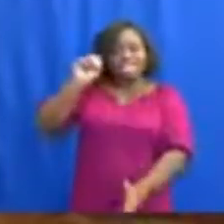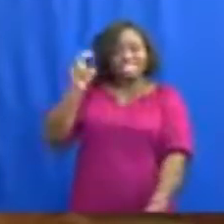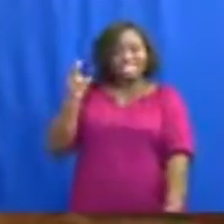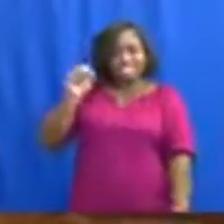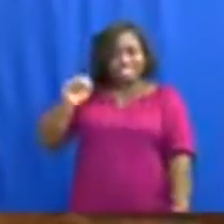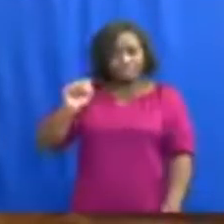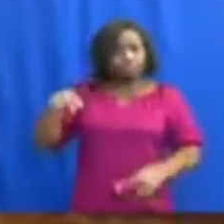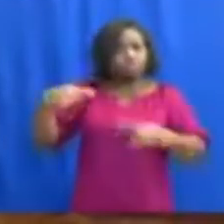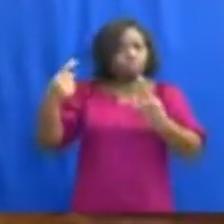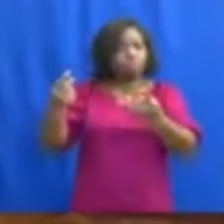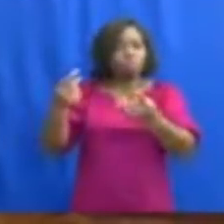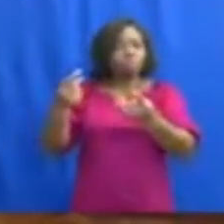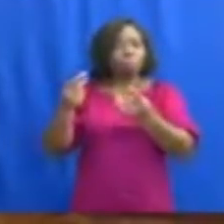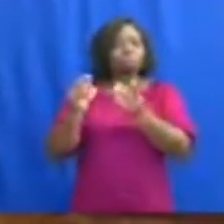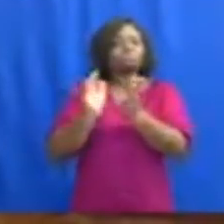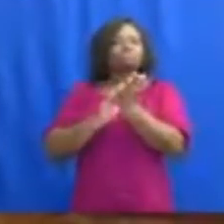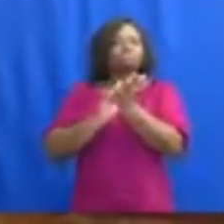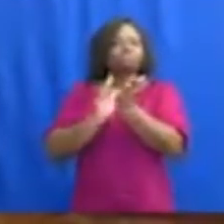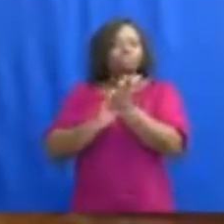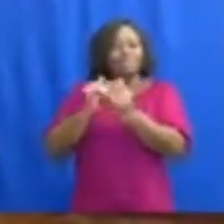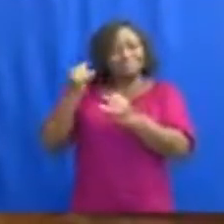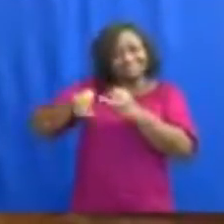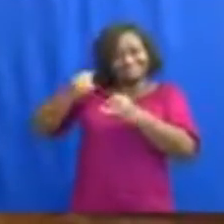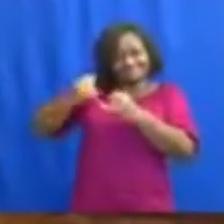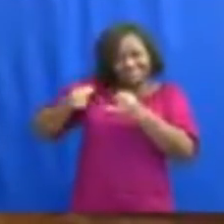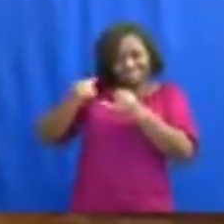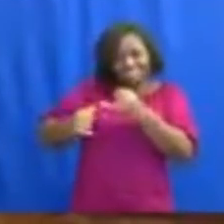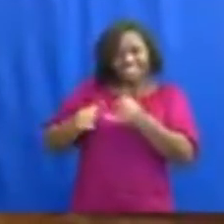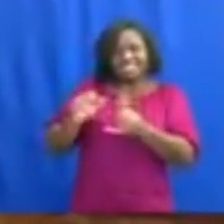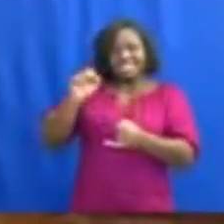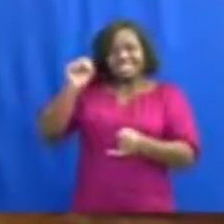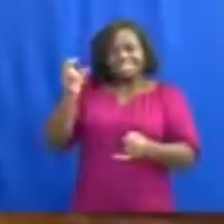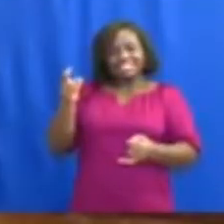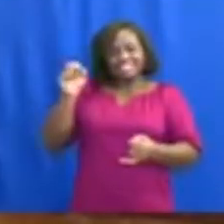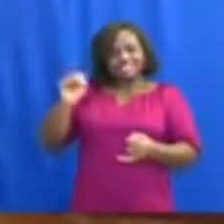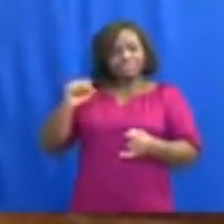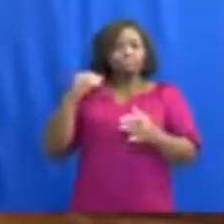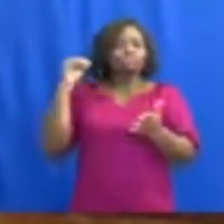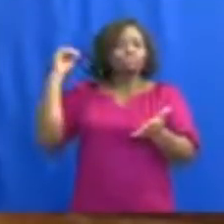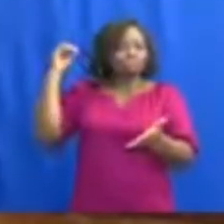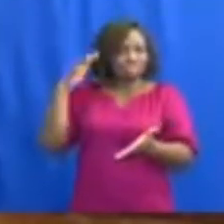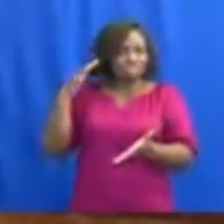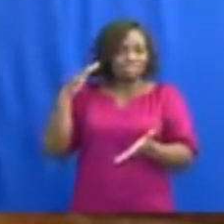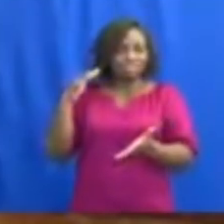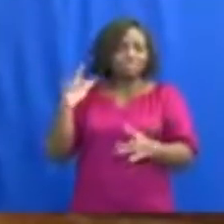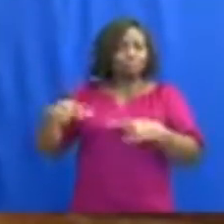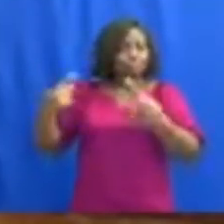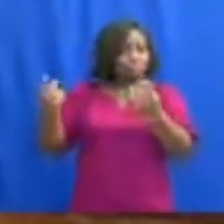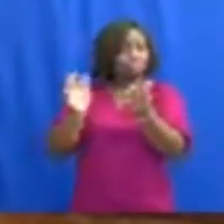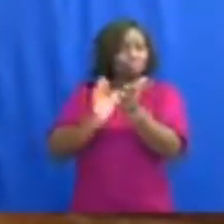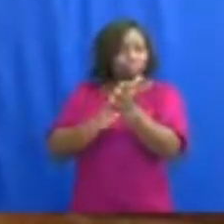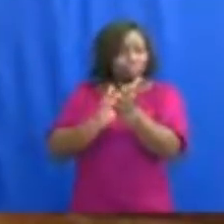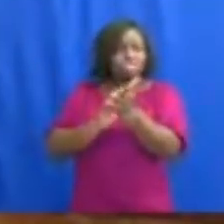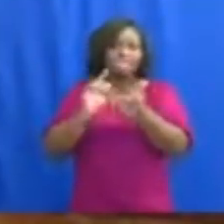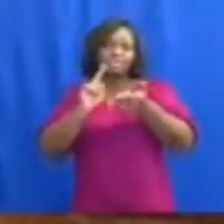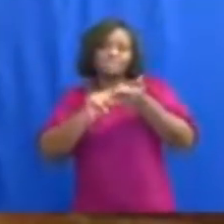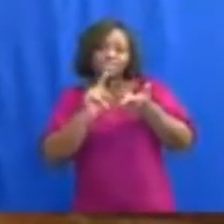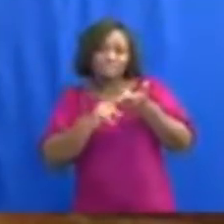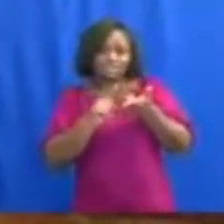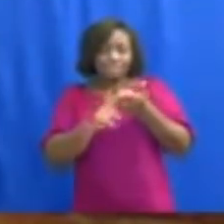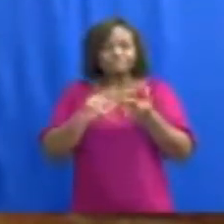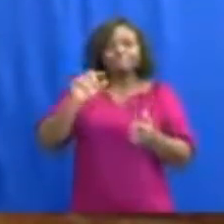school our final year senior high school students, SHS III, and second year